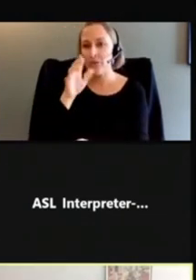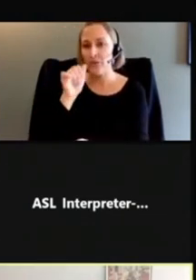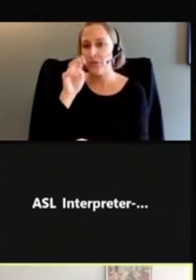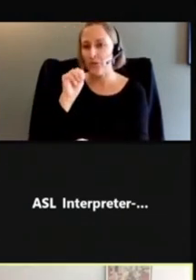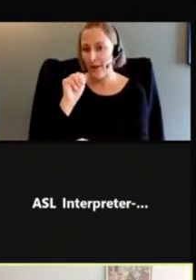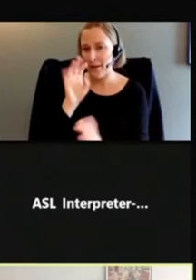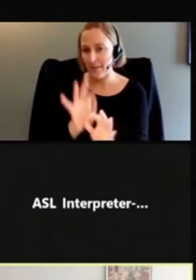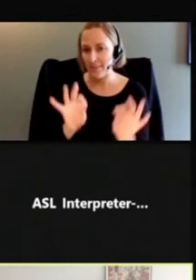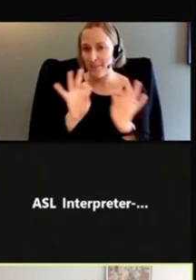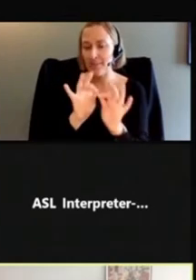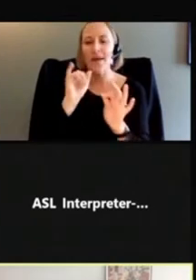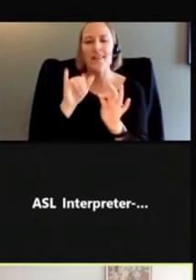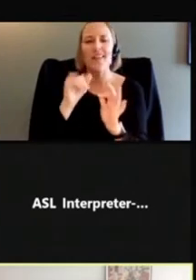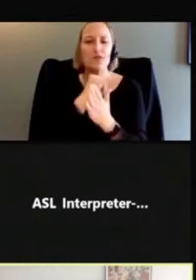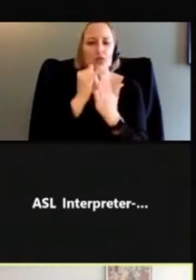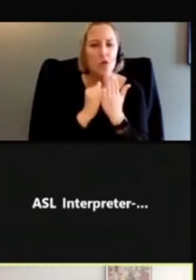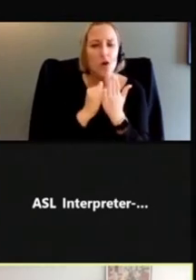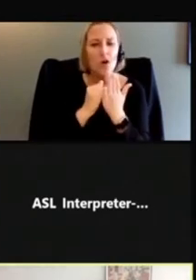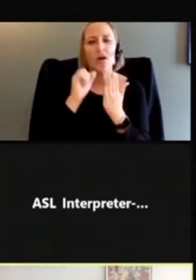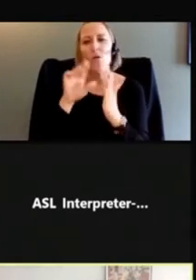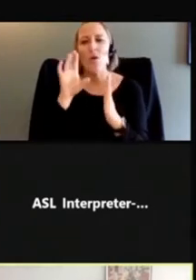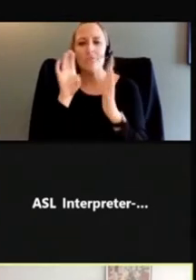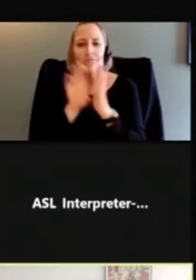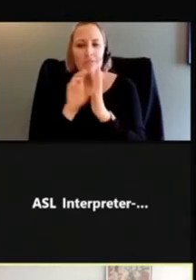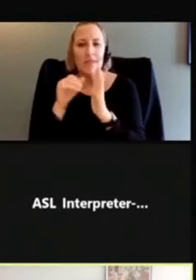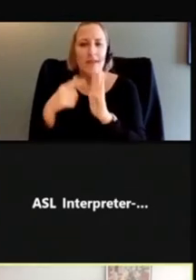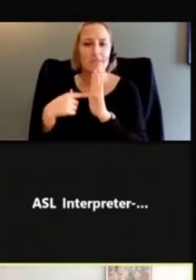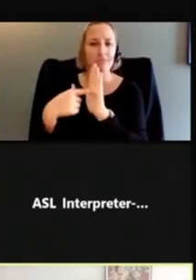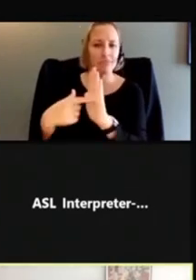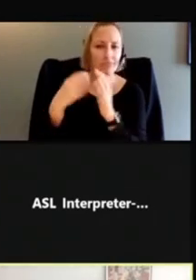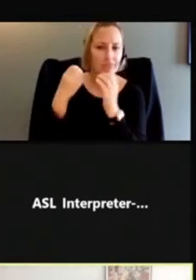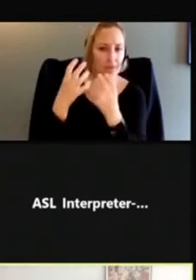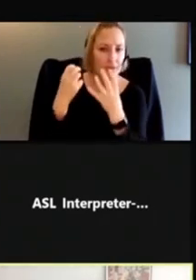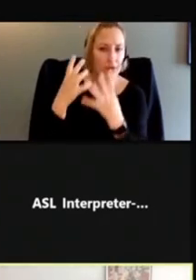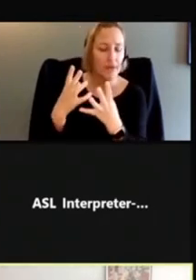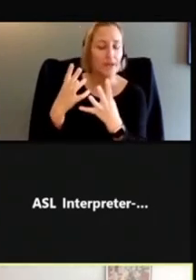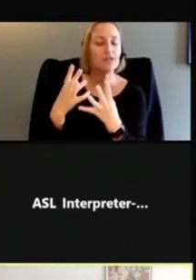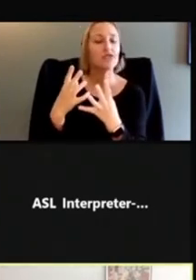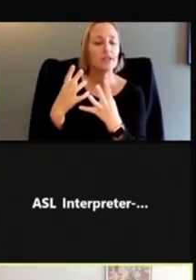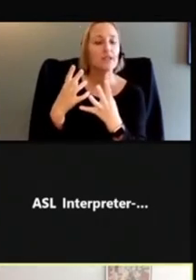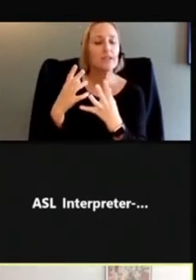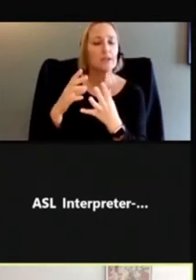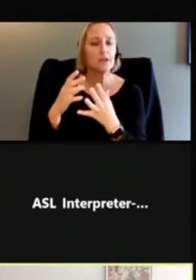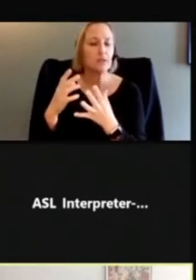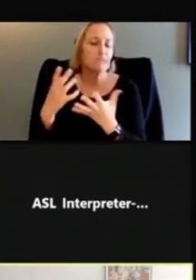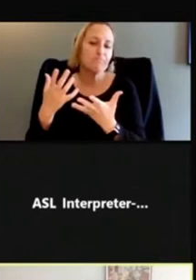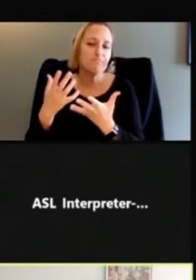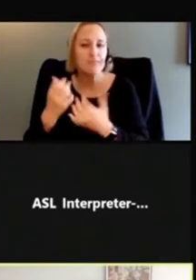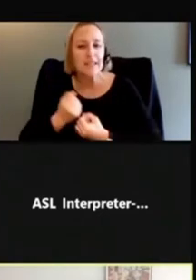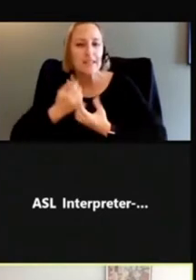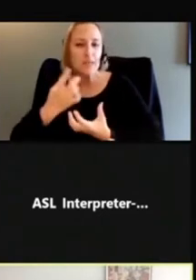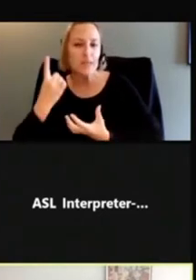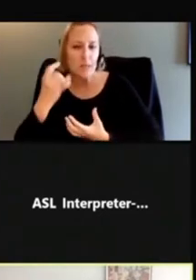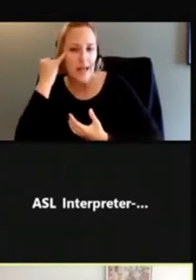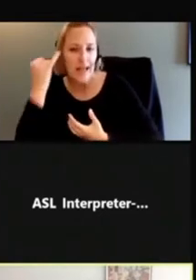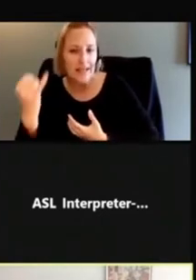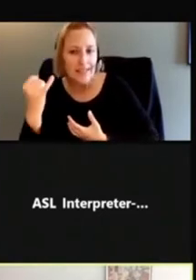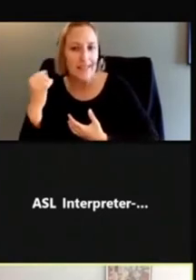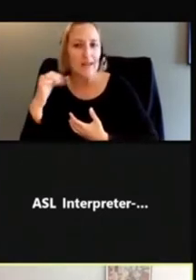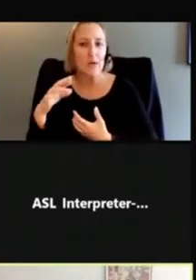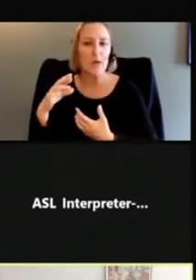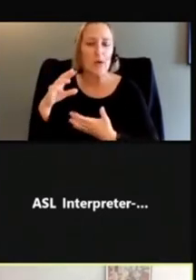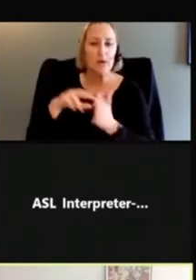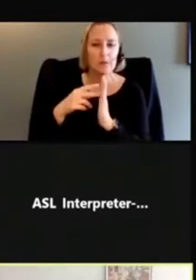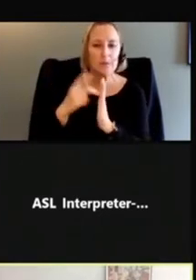is a drawing or image that conveys information to indicate an object or express an idea. So it seems pretty simple, right?